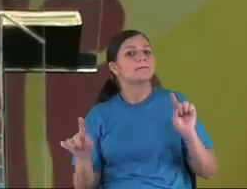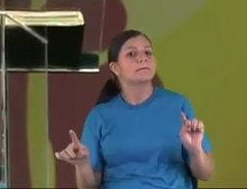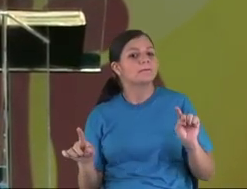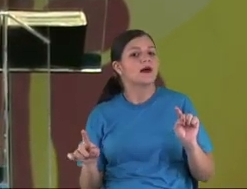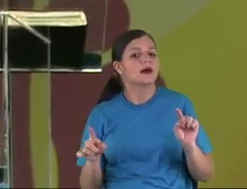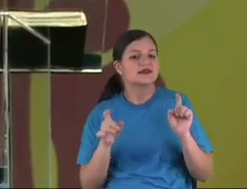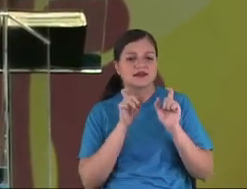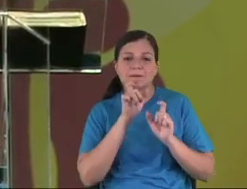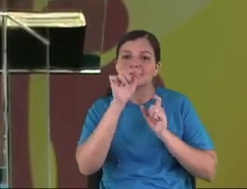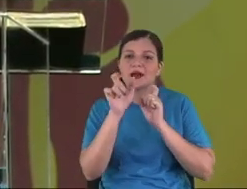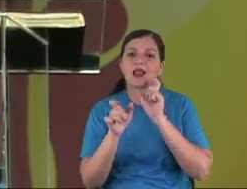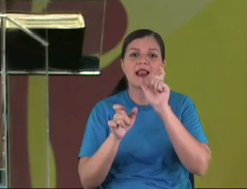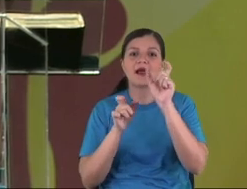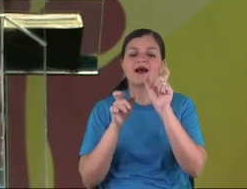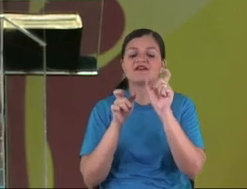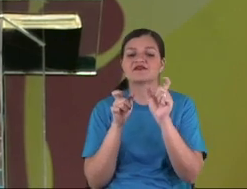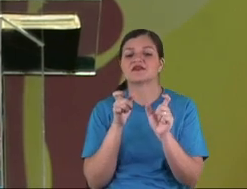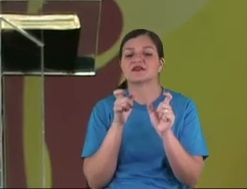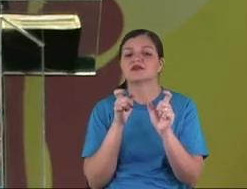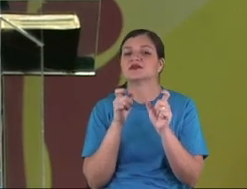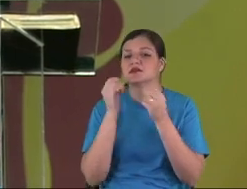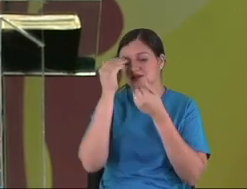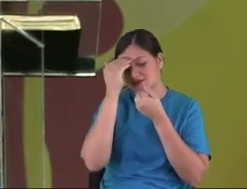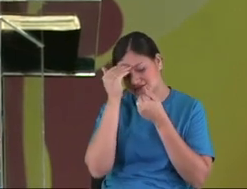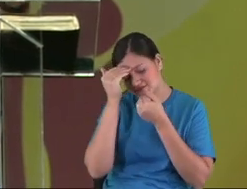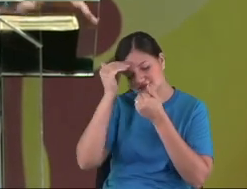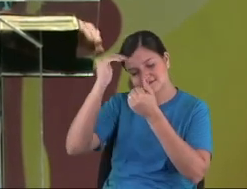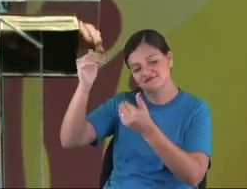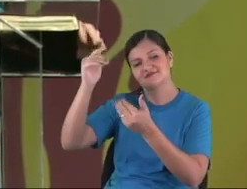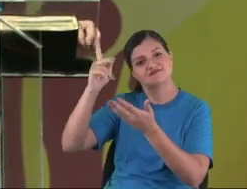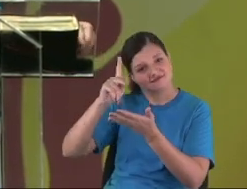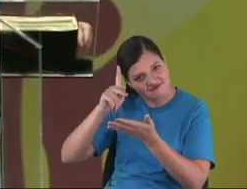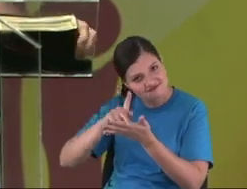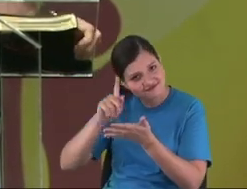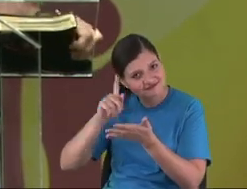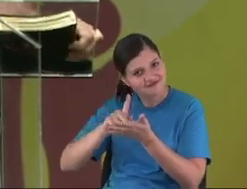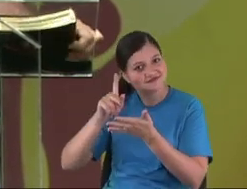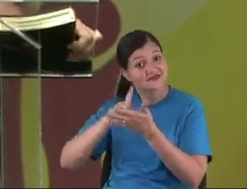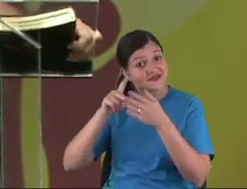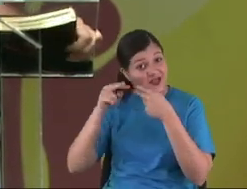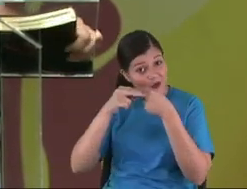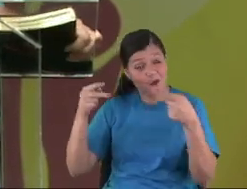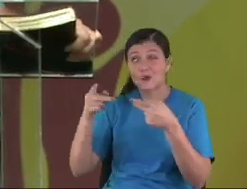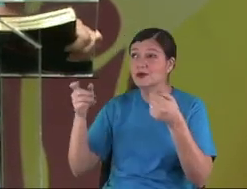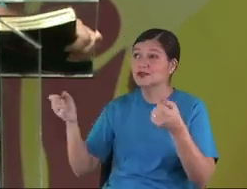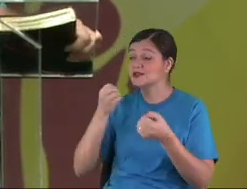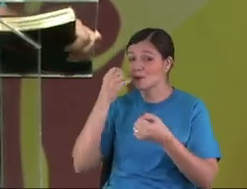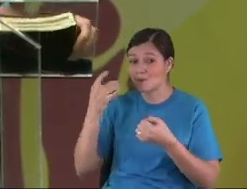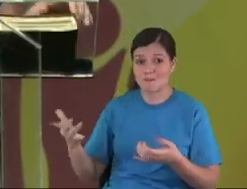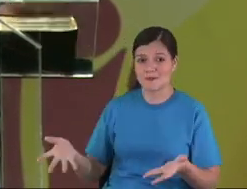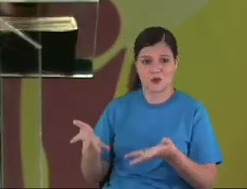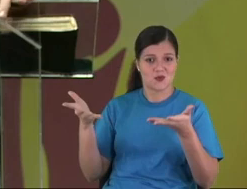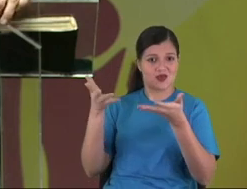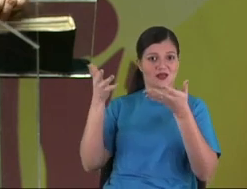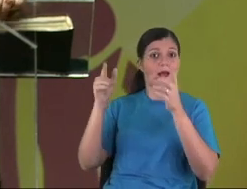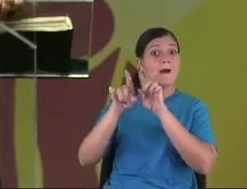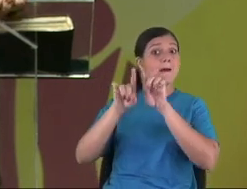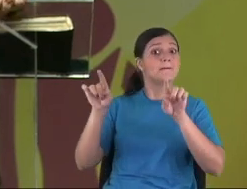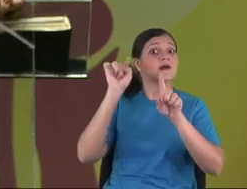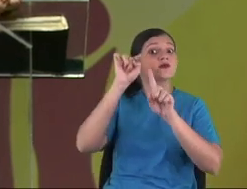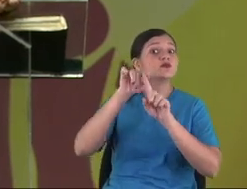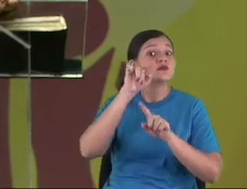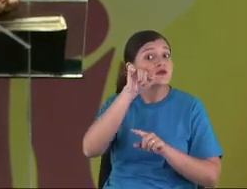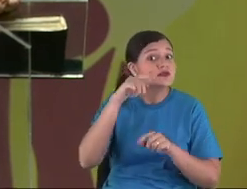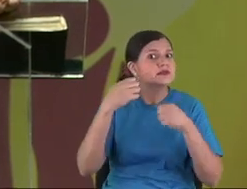Just speak the... Grateful words of true words. Things that... Edify you.